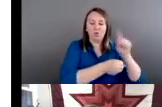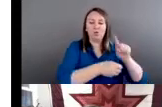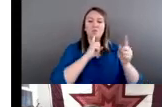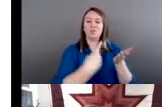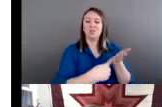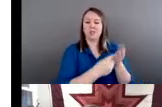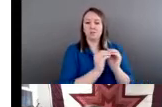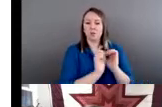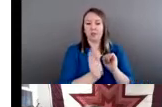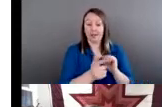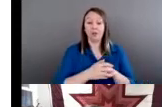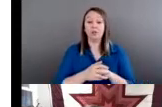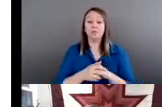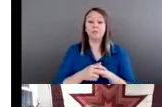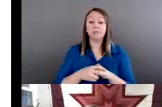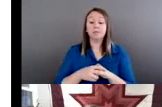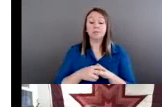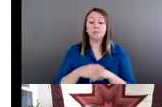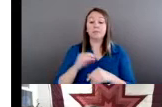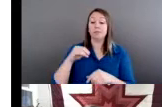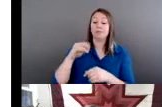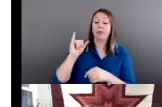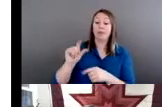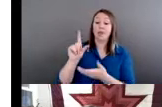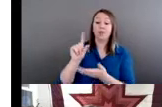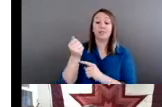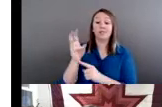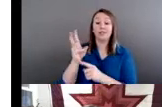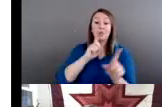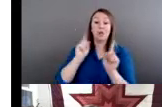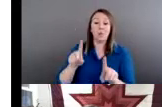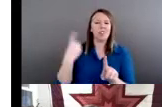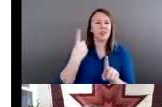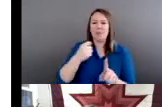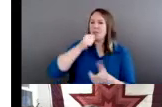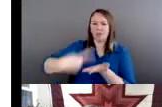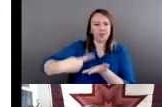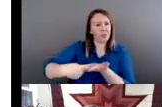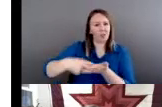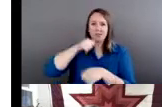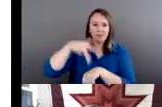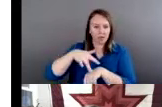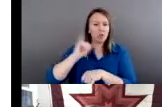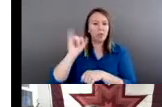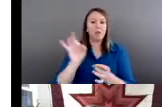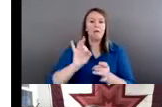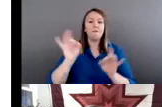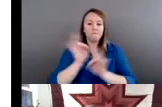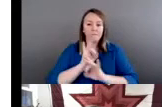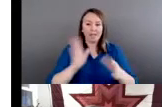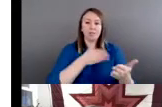not covered in the 2016 report is the violence against our two spirit or LGBTQ